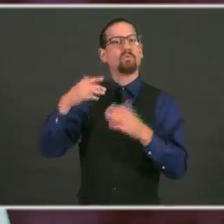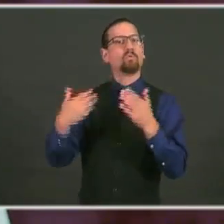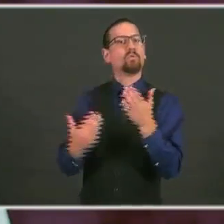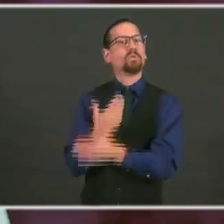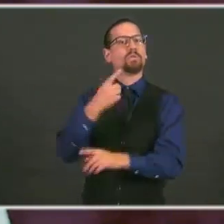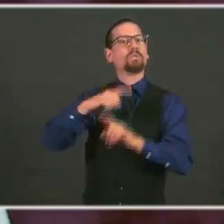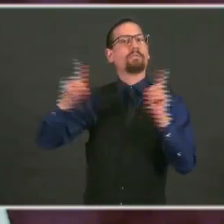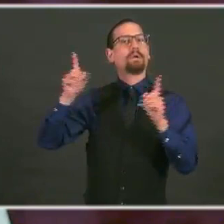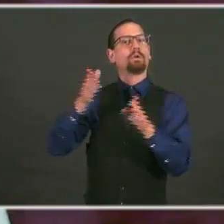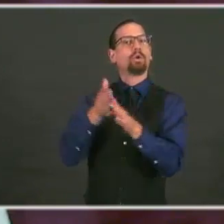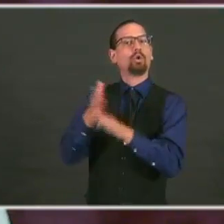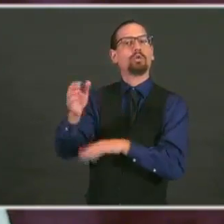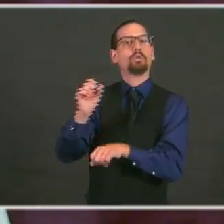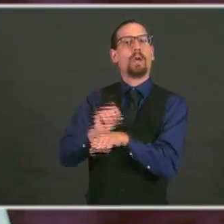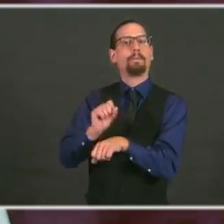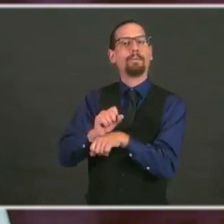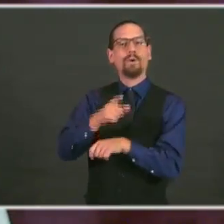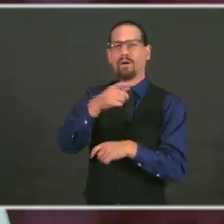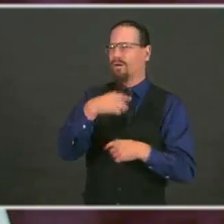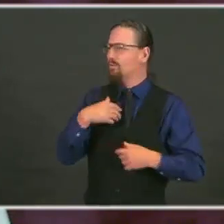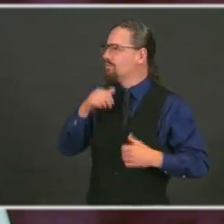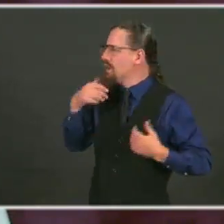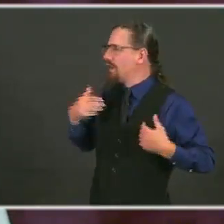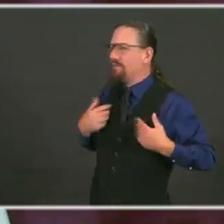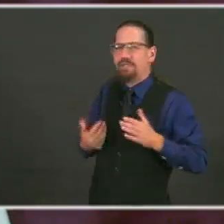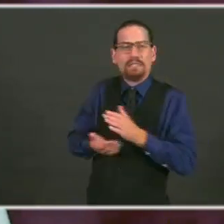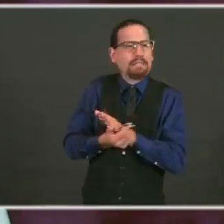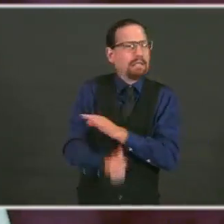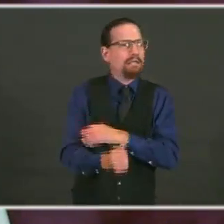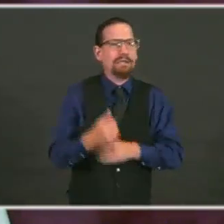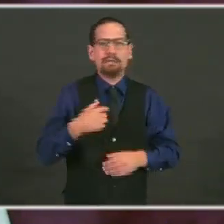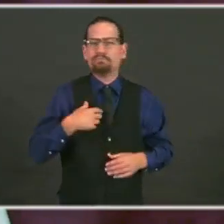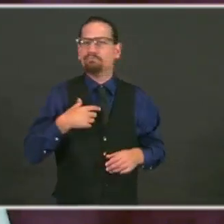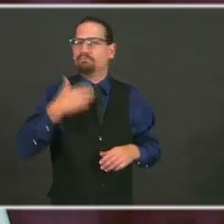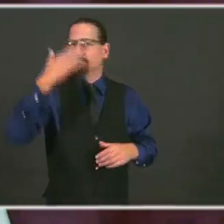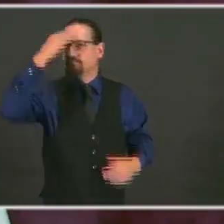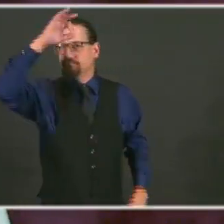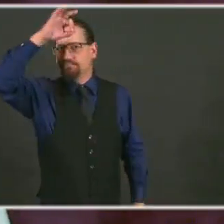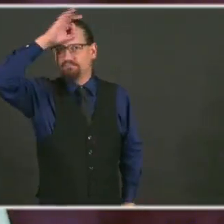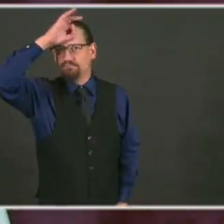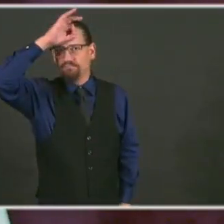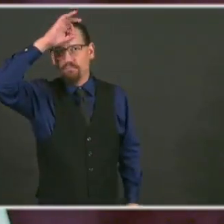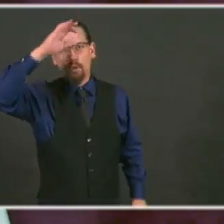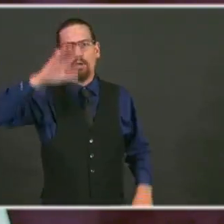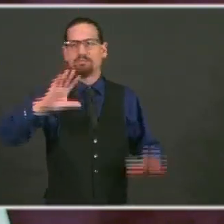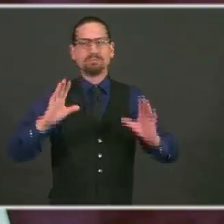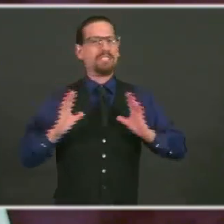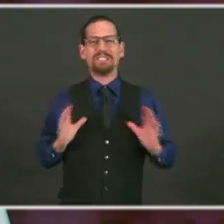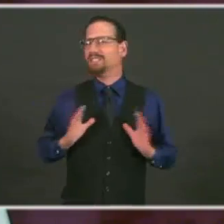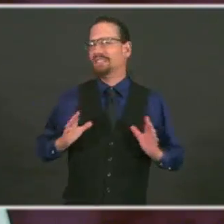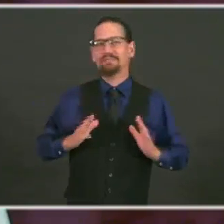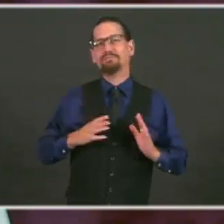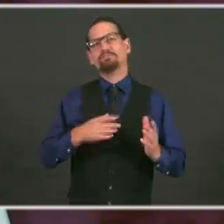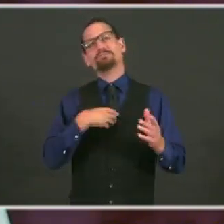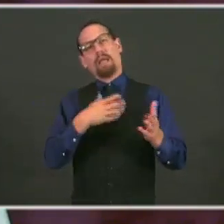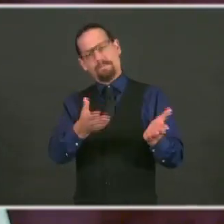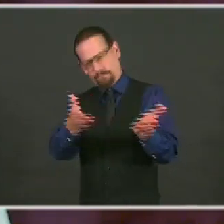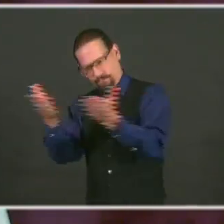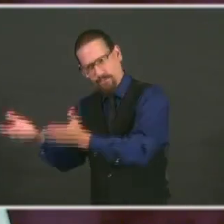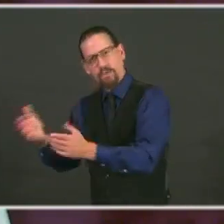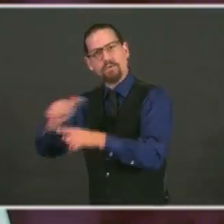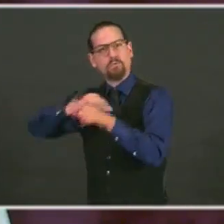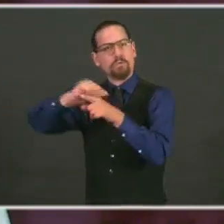So the initiative that we launched is called Back to Work R.I. We have commitments, hard